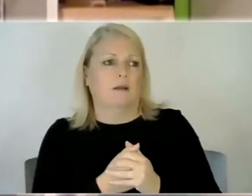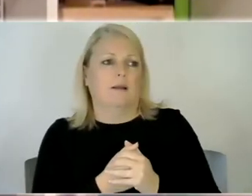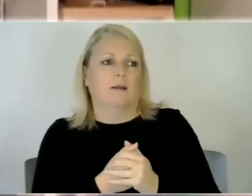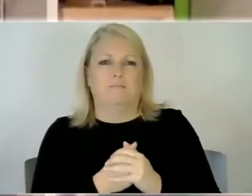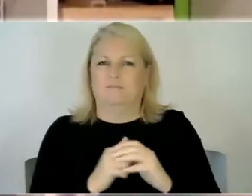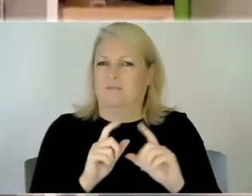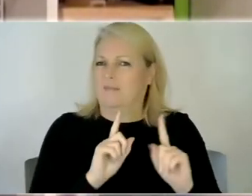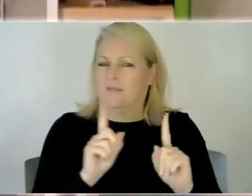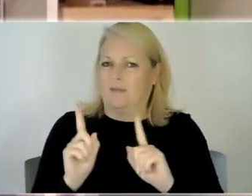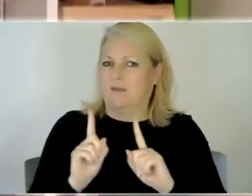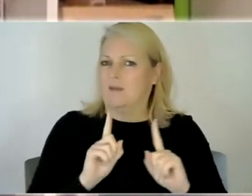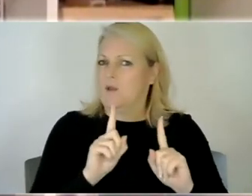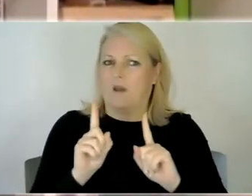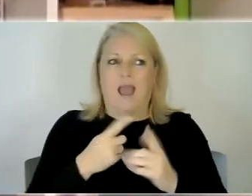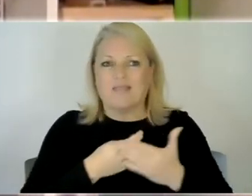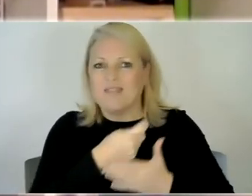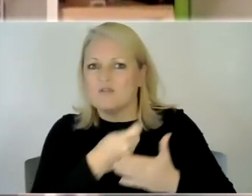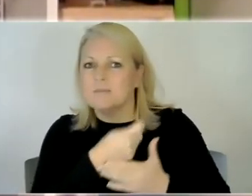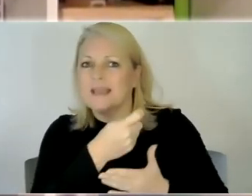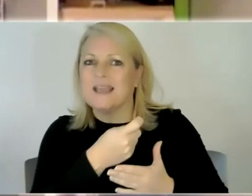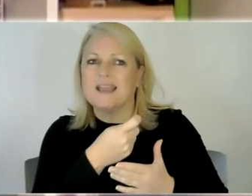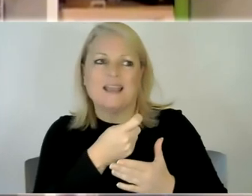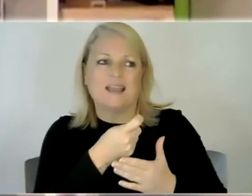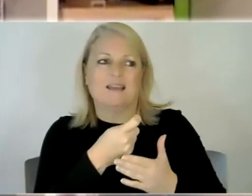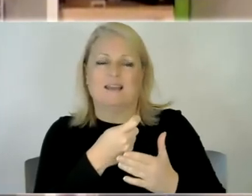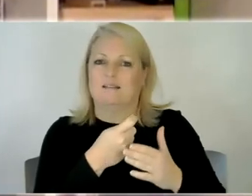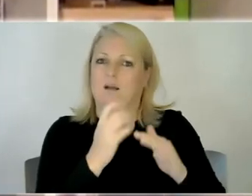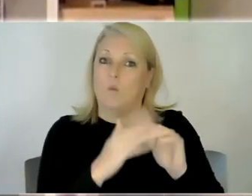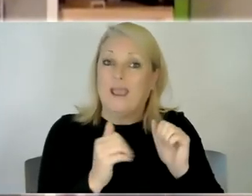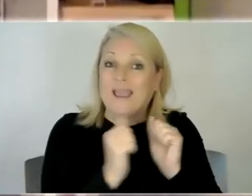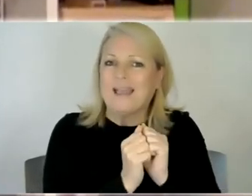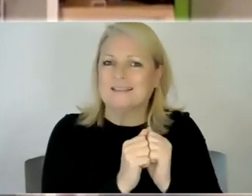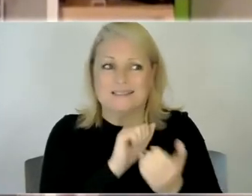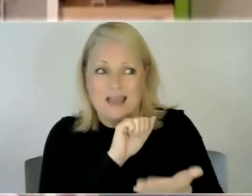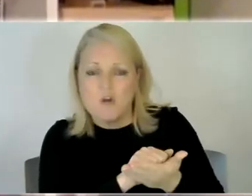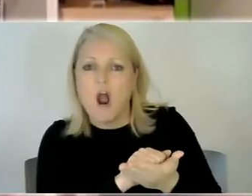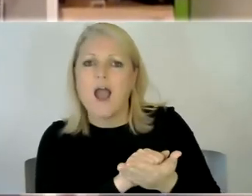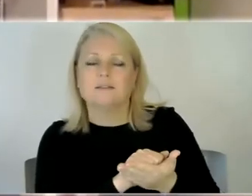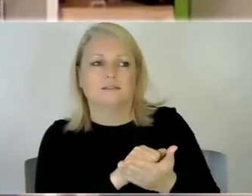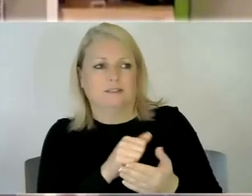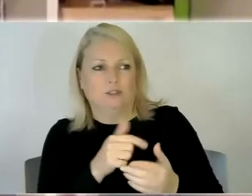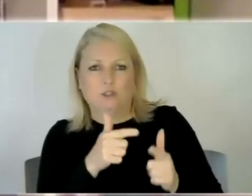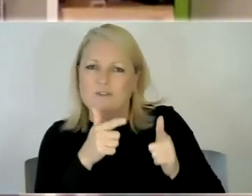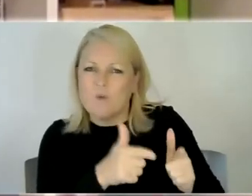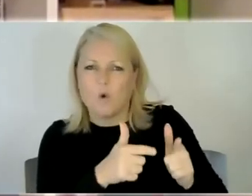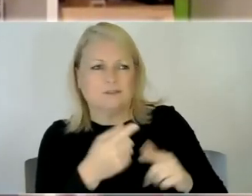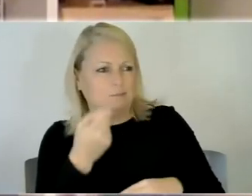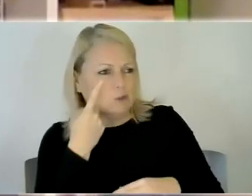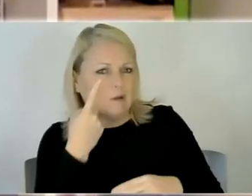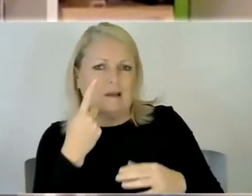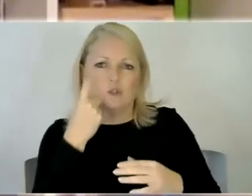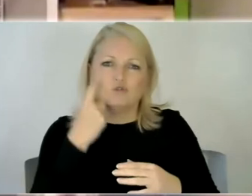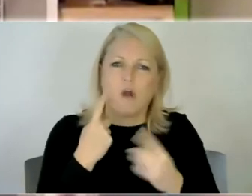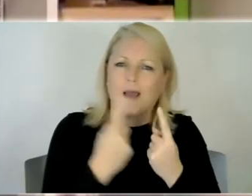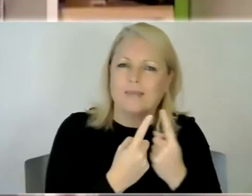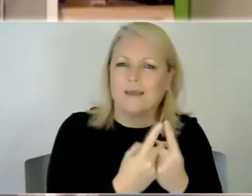you be doing therapy on the weekends should you be forcing them to go and try these things like it's